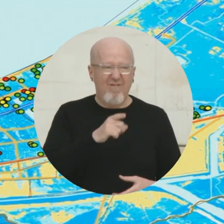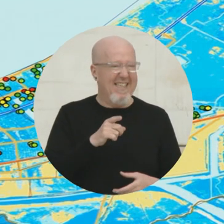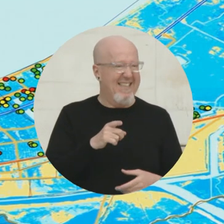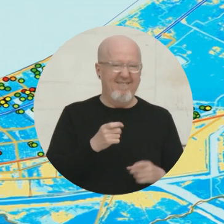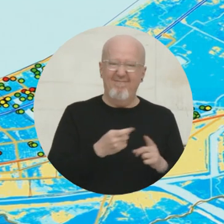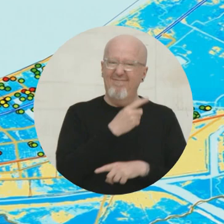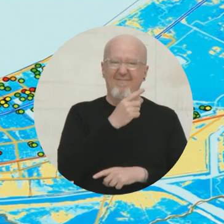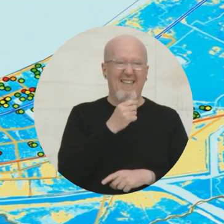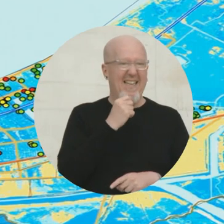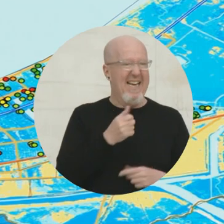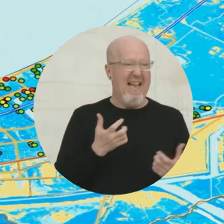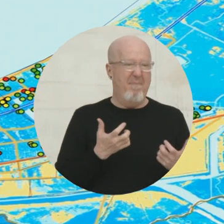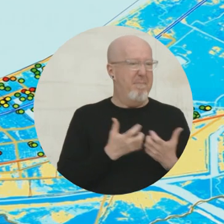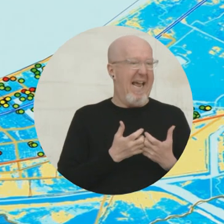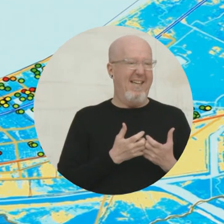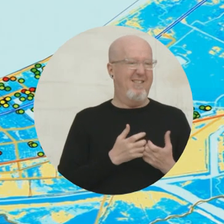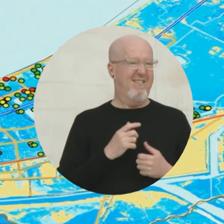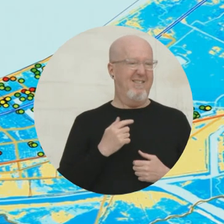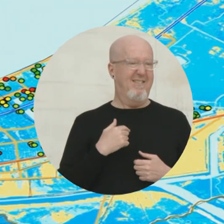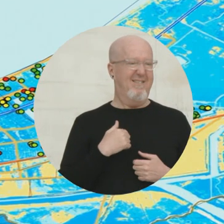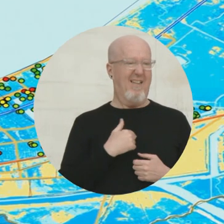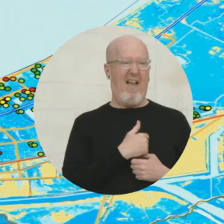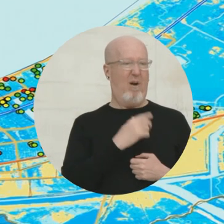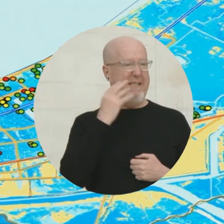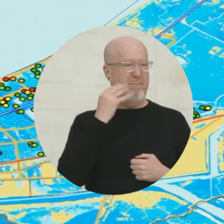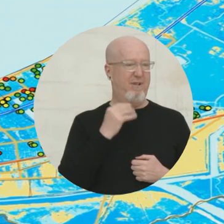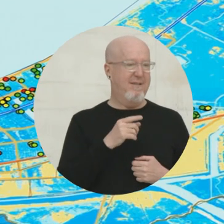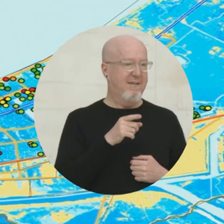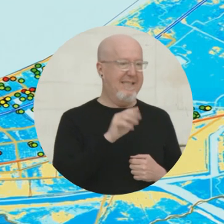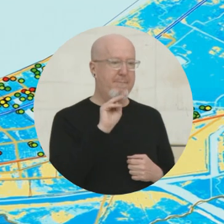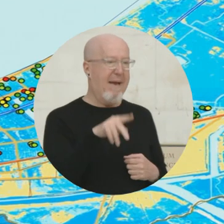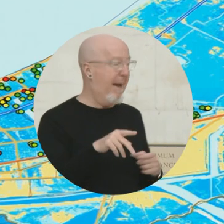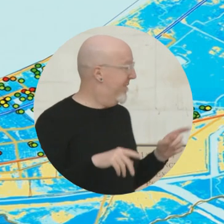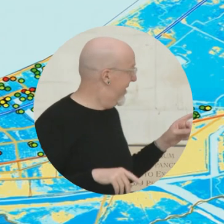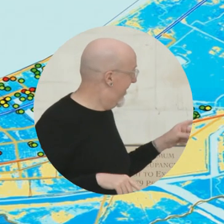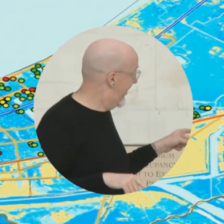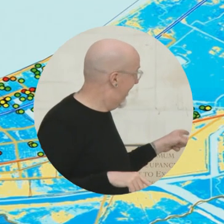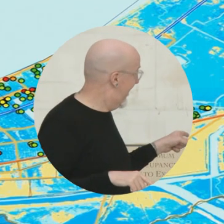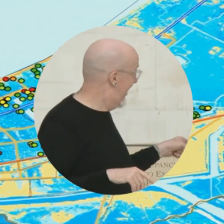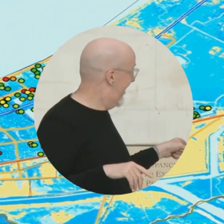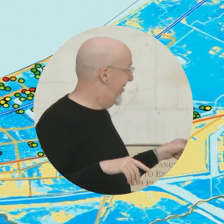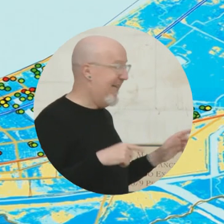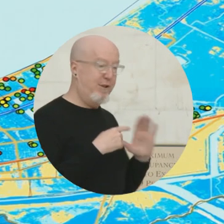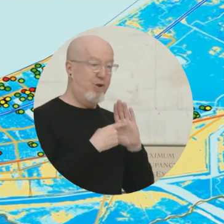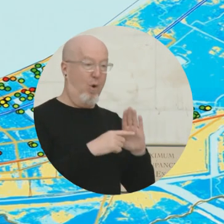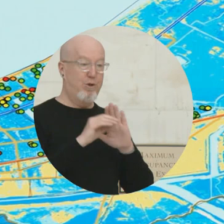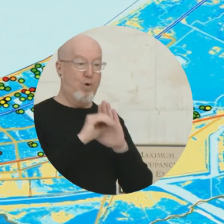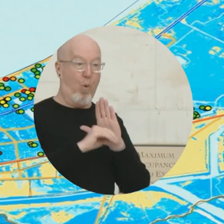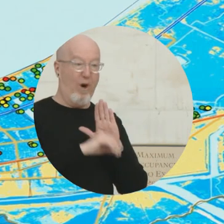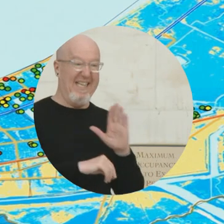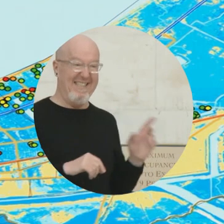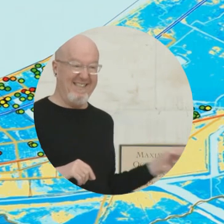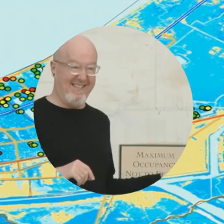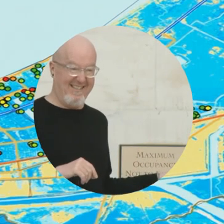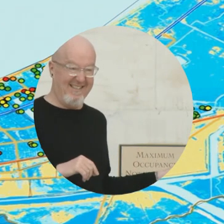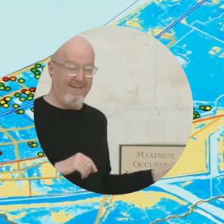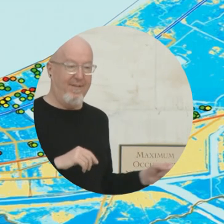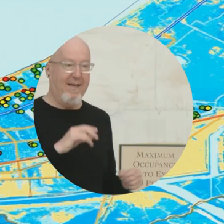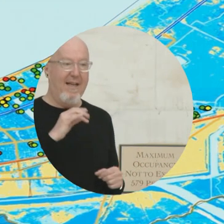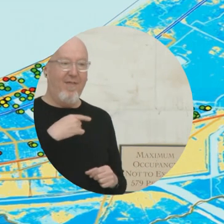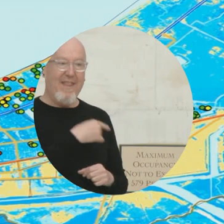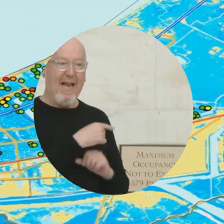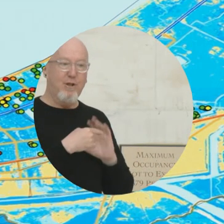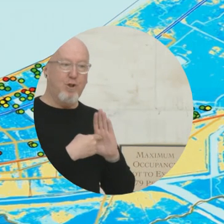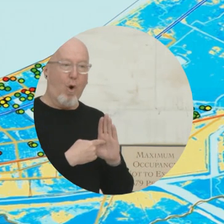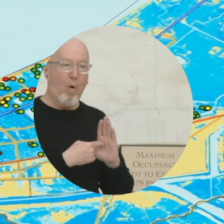right? In fact, I try to map what we saw. This map you see, kind of hard to see from where you're sitting, is a map of New Orleans. And that map of New Orleans has